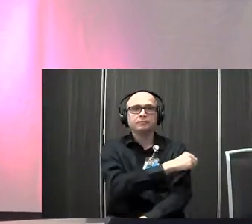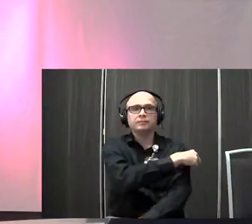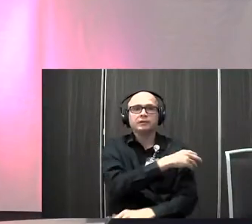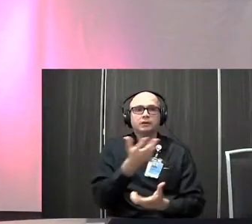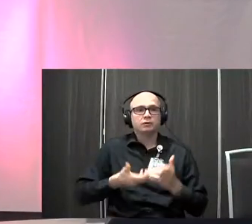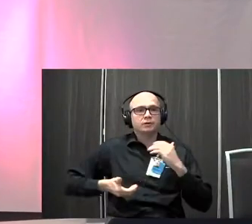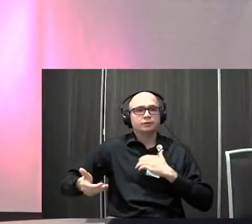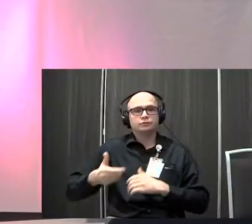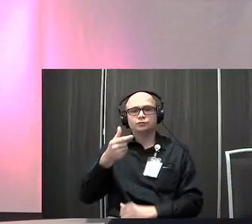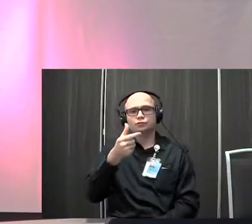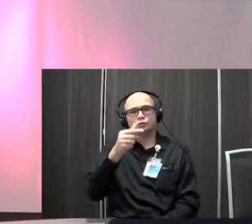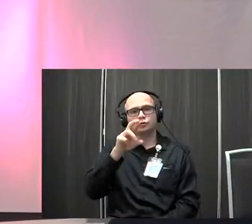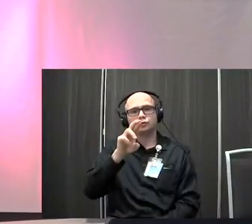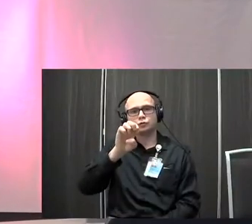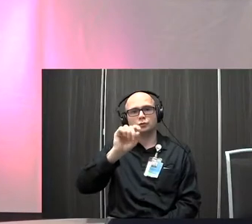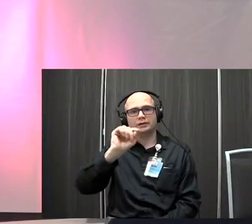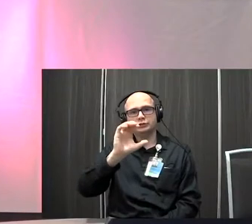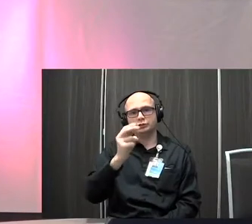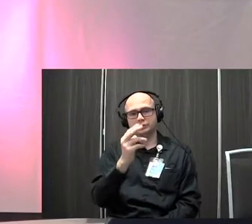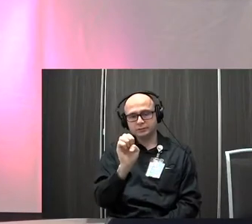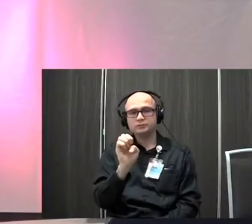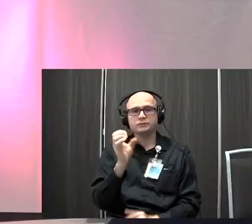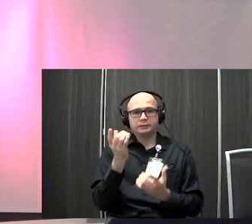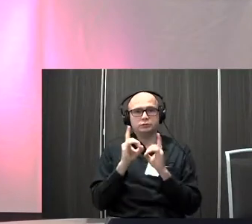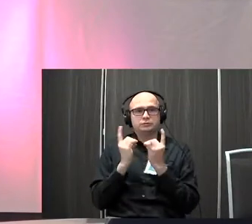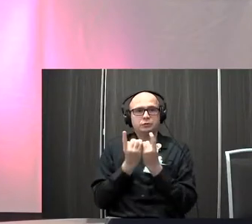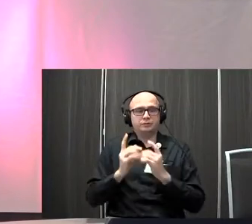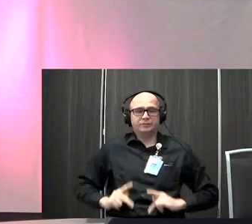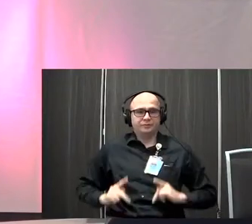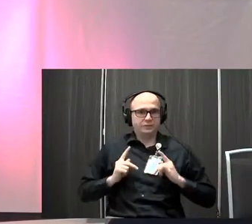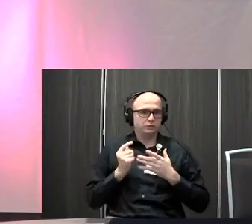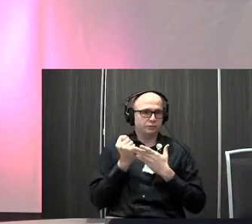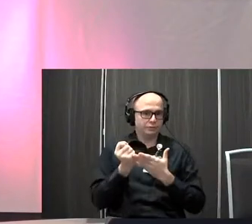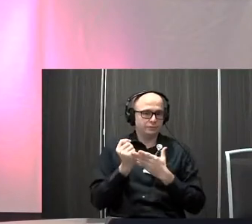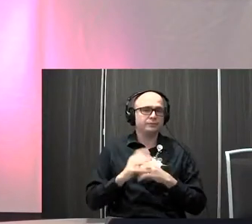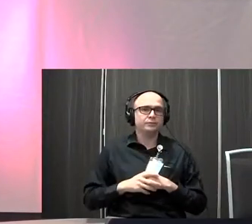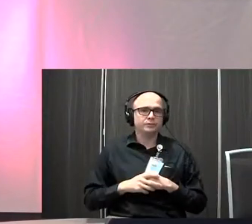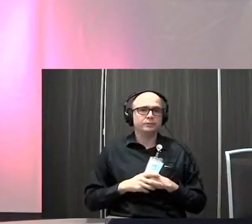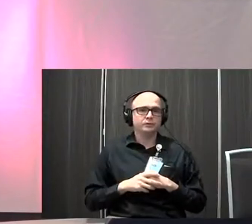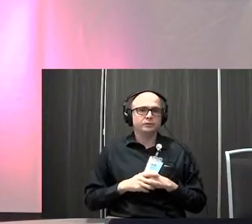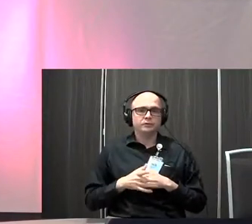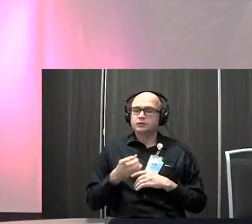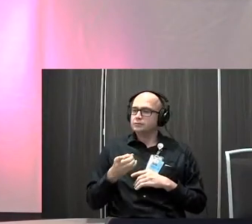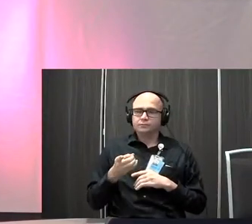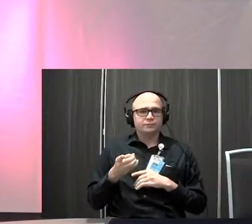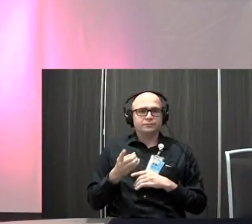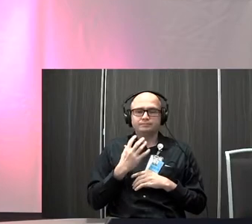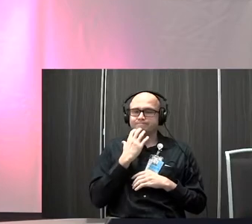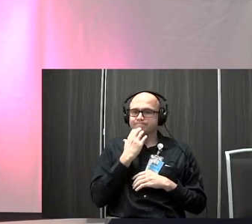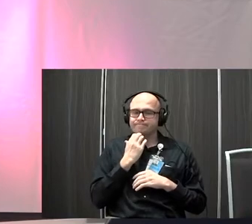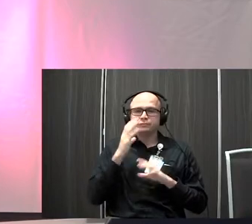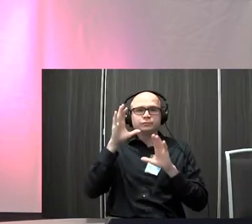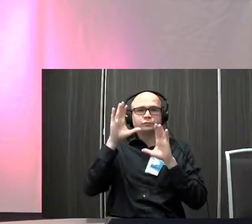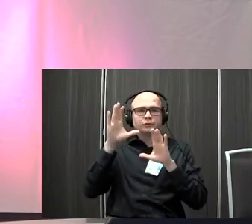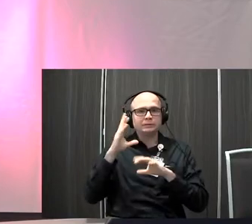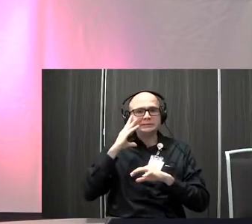introduce Gretchen, who's from our Department of Physical Therapy. I can't think of anybody who's got more experience when it